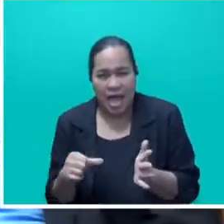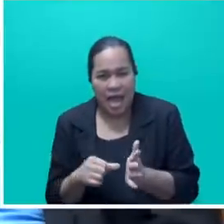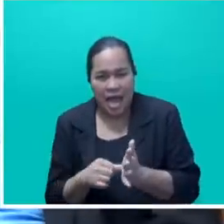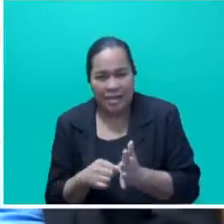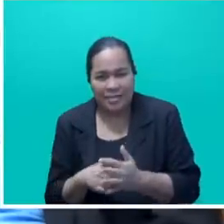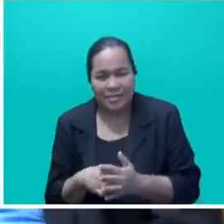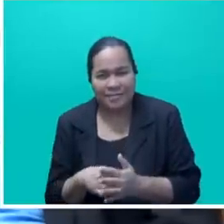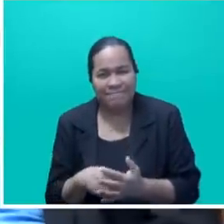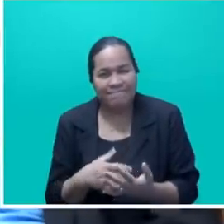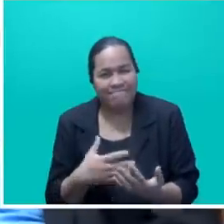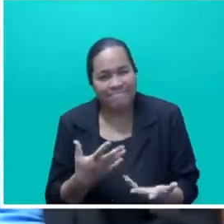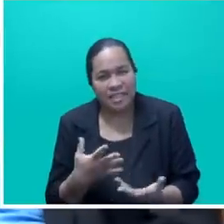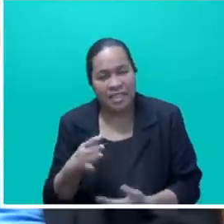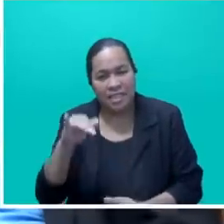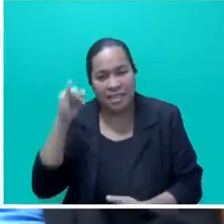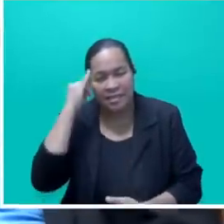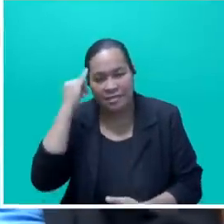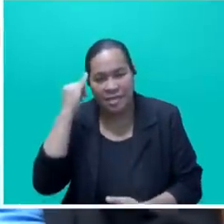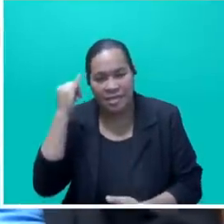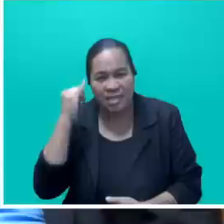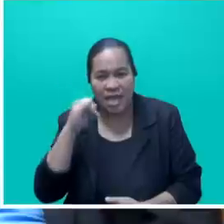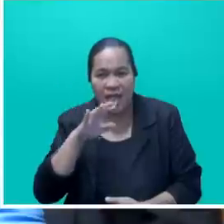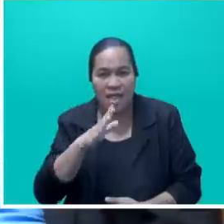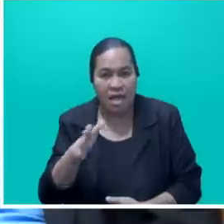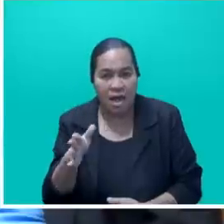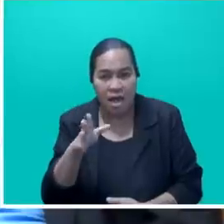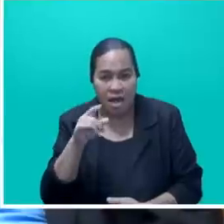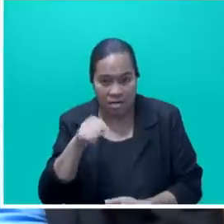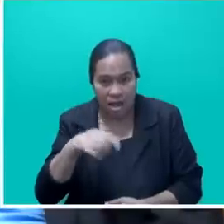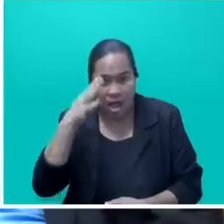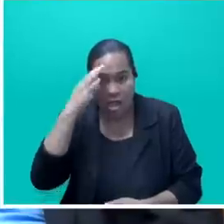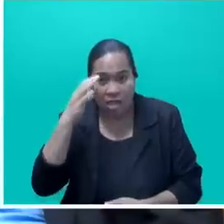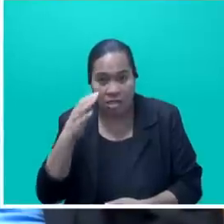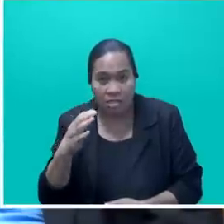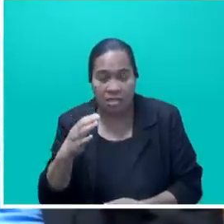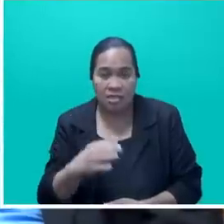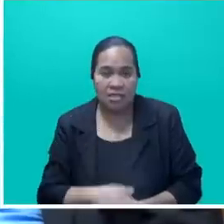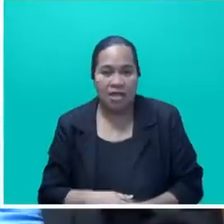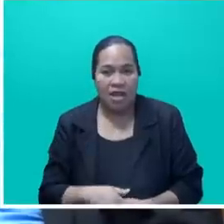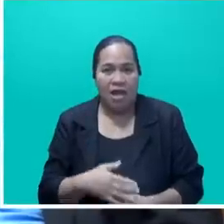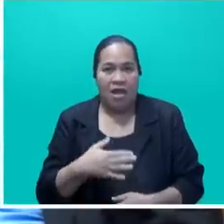that the fate of the nation essentially came down to my party.